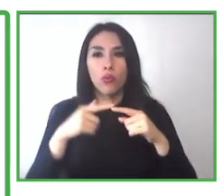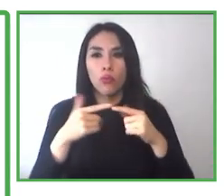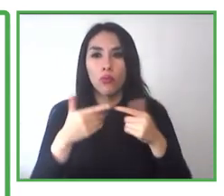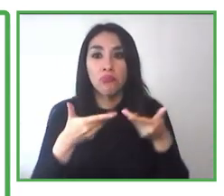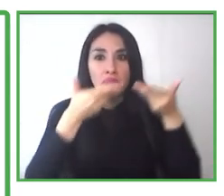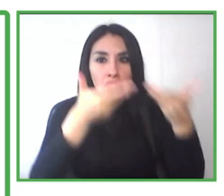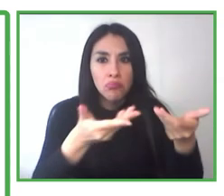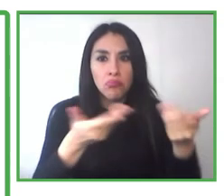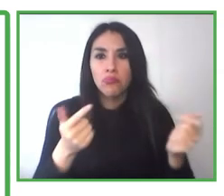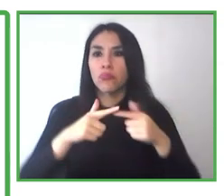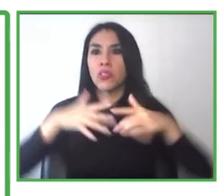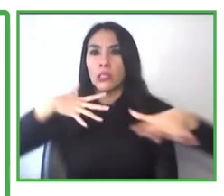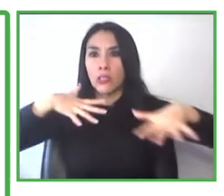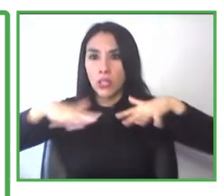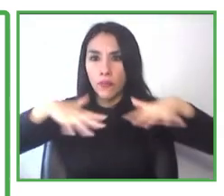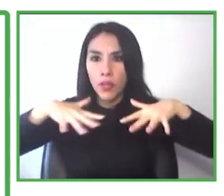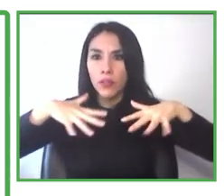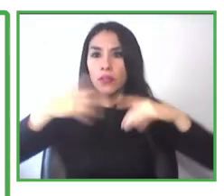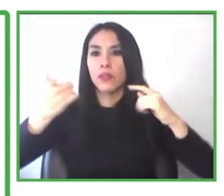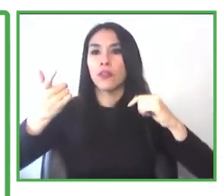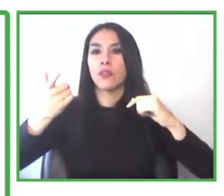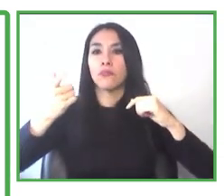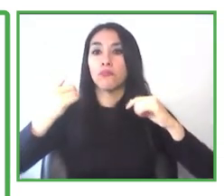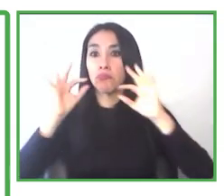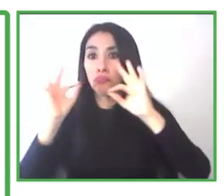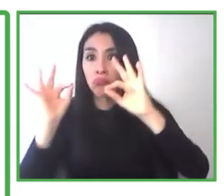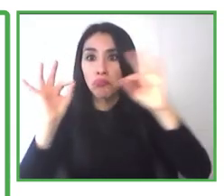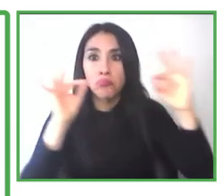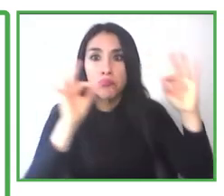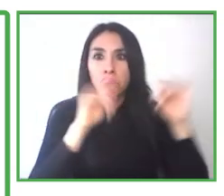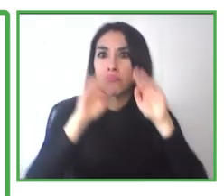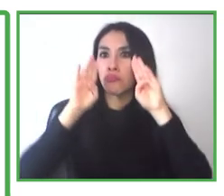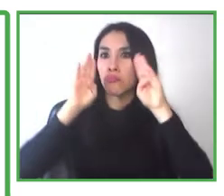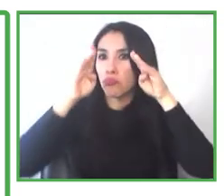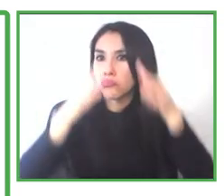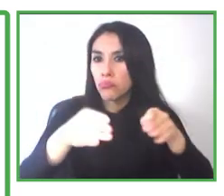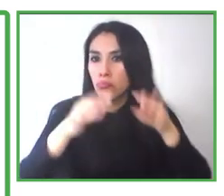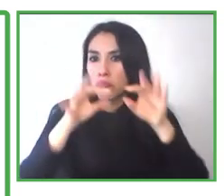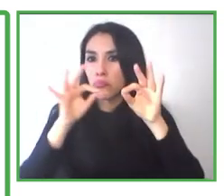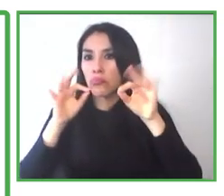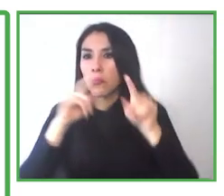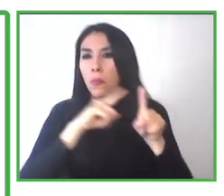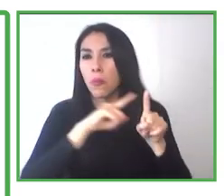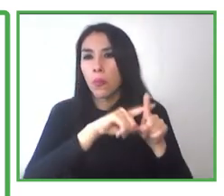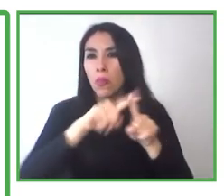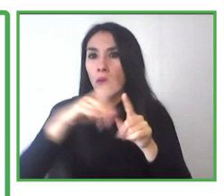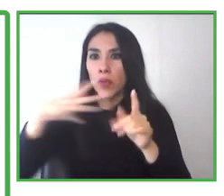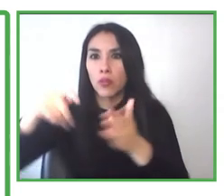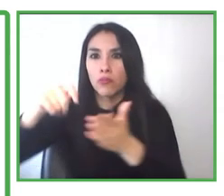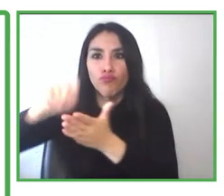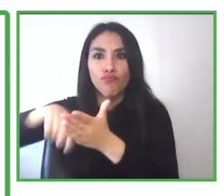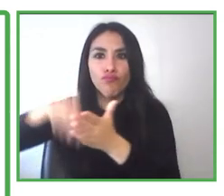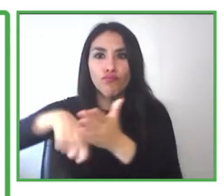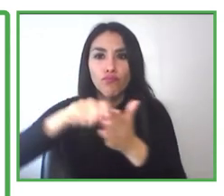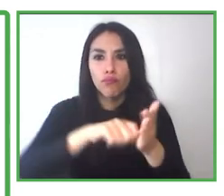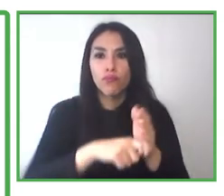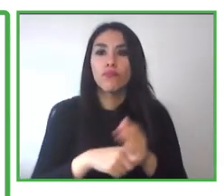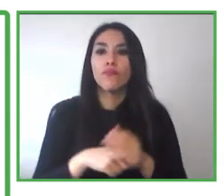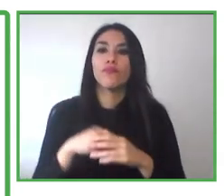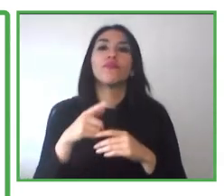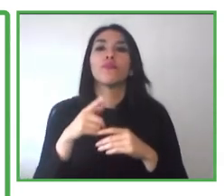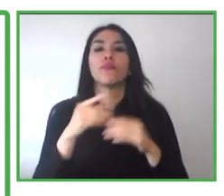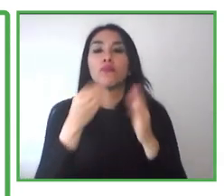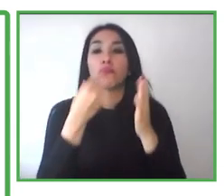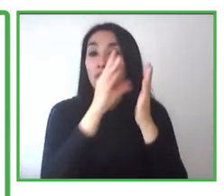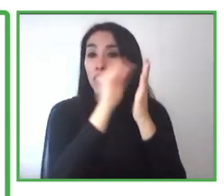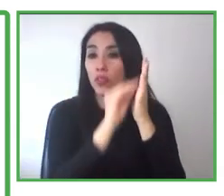be accessible from the attention and to the people, to the public, but also to have